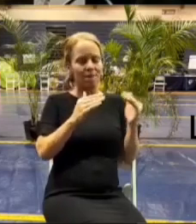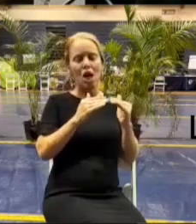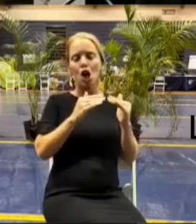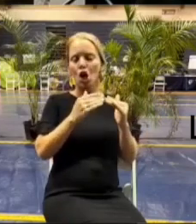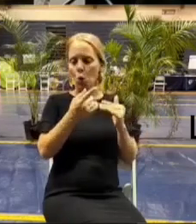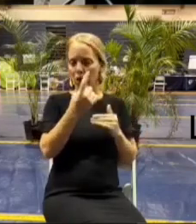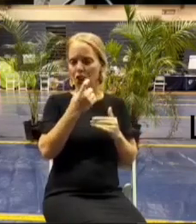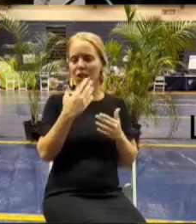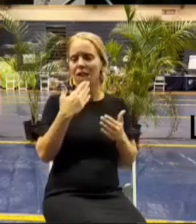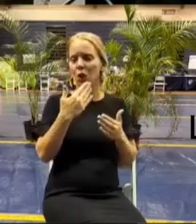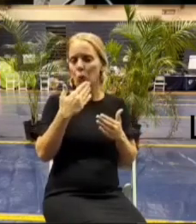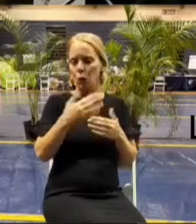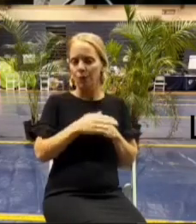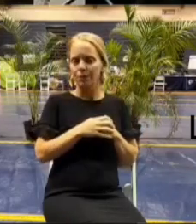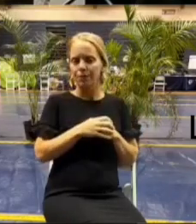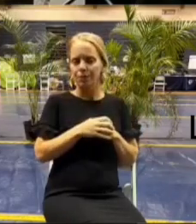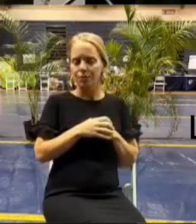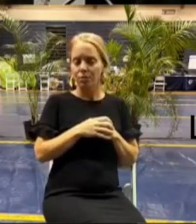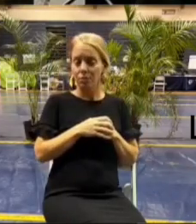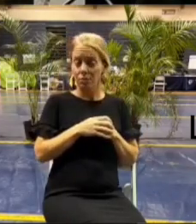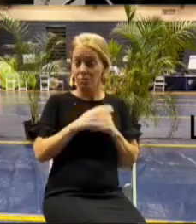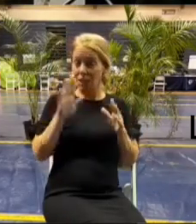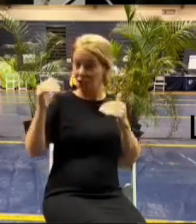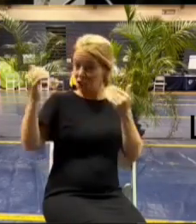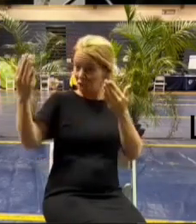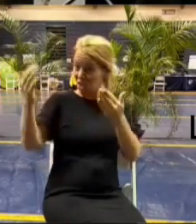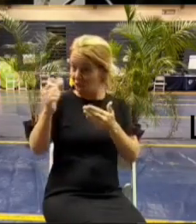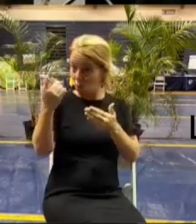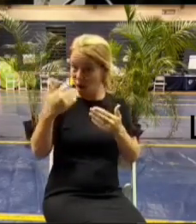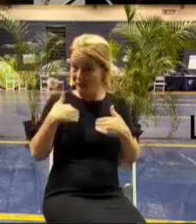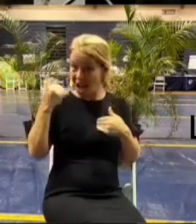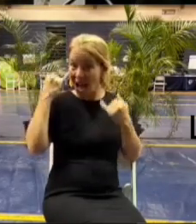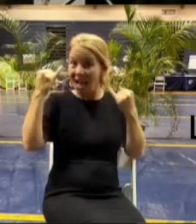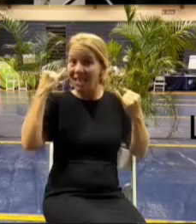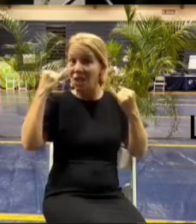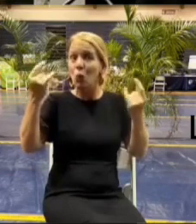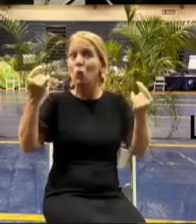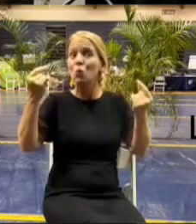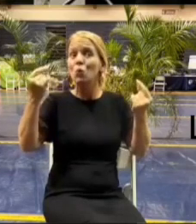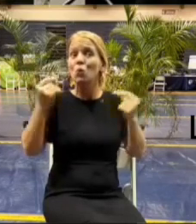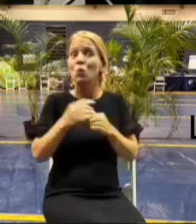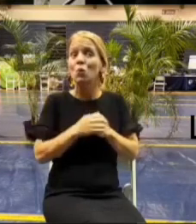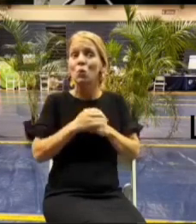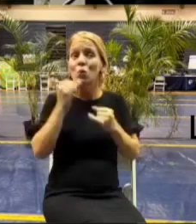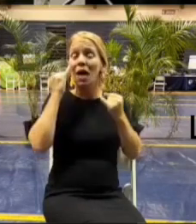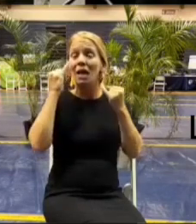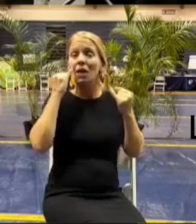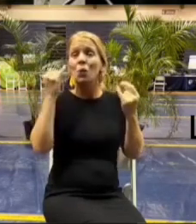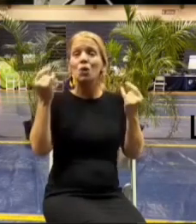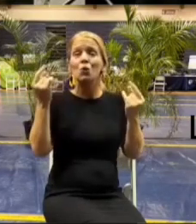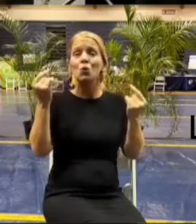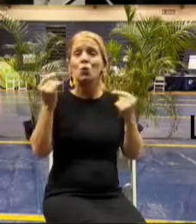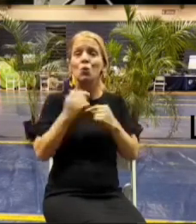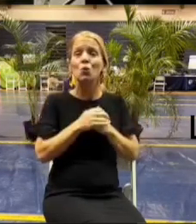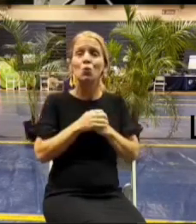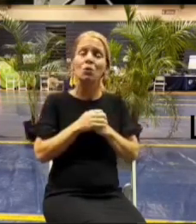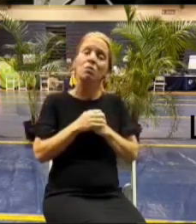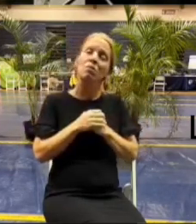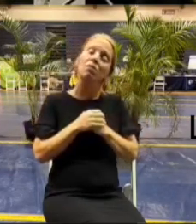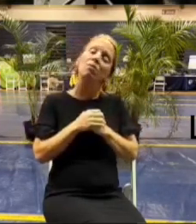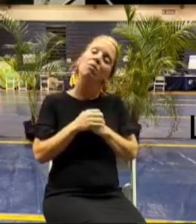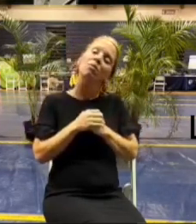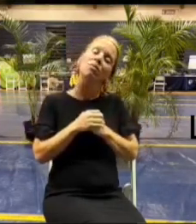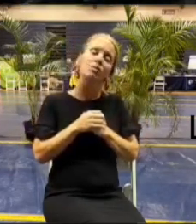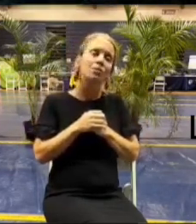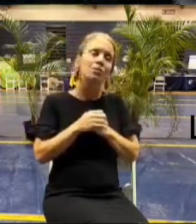are there any suggestions from anybody here about what else we could do um because one of the